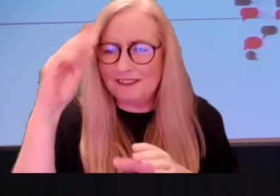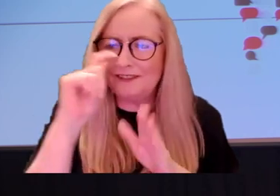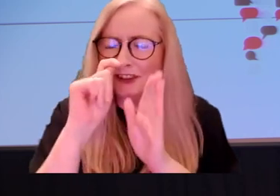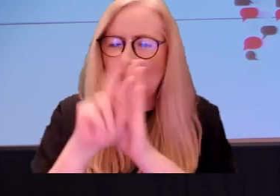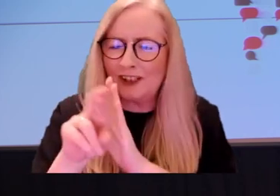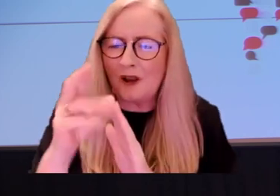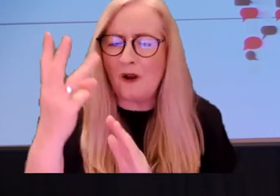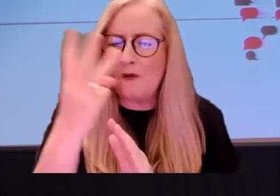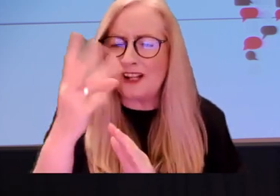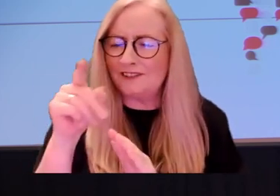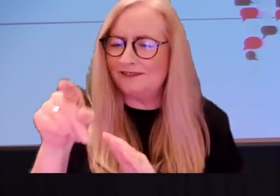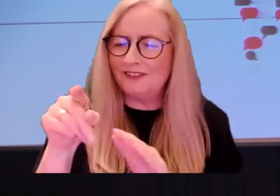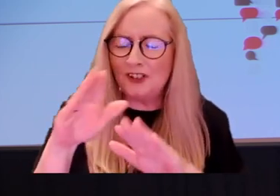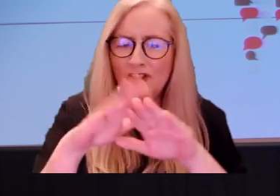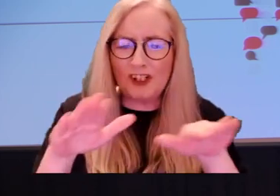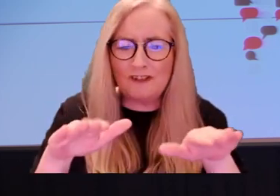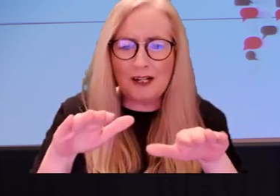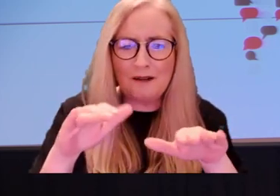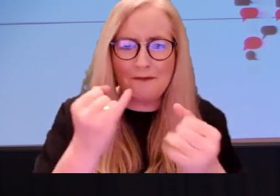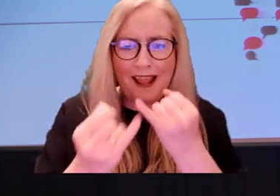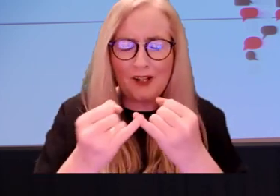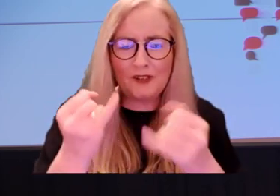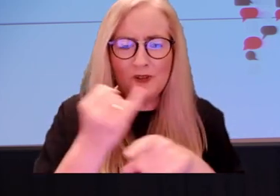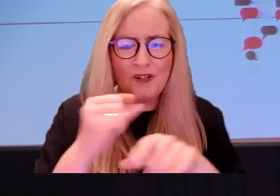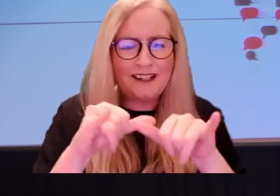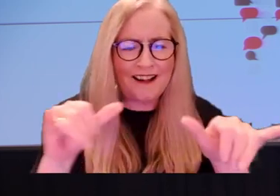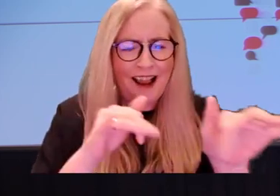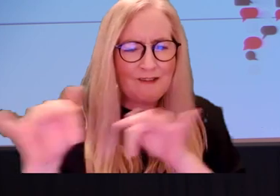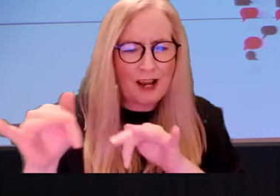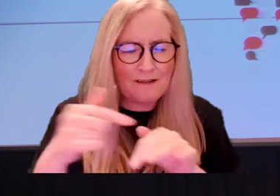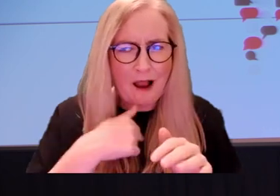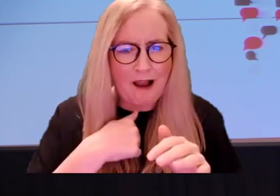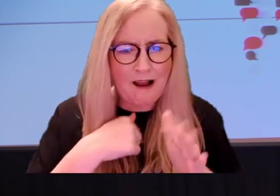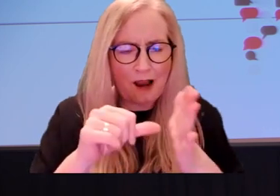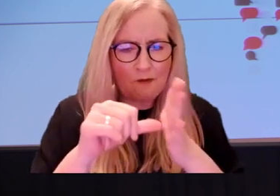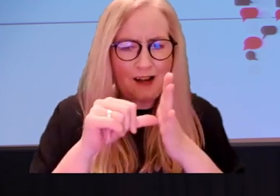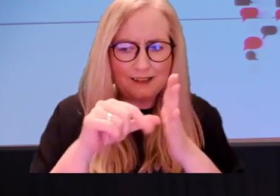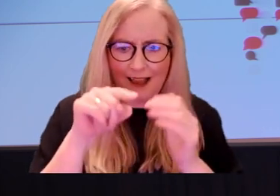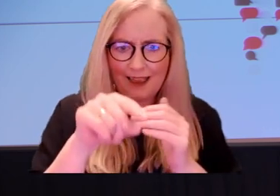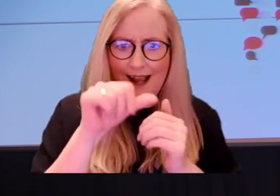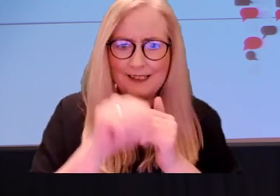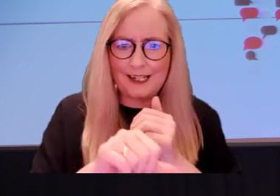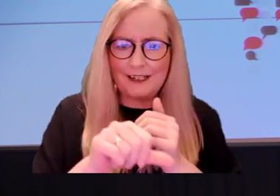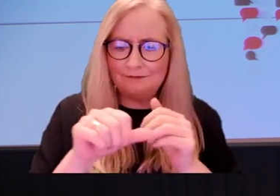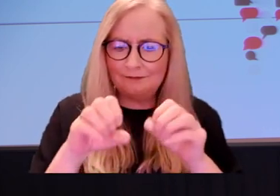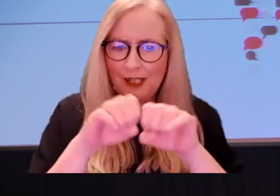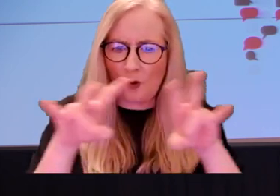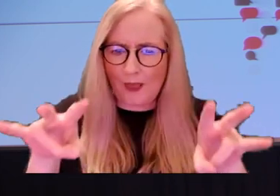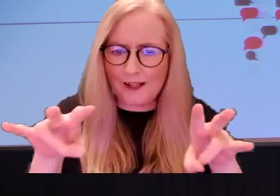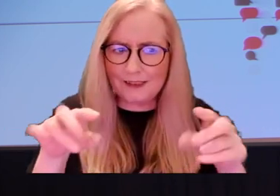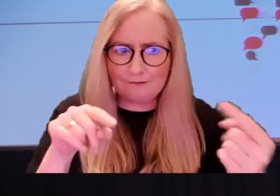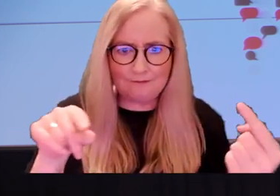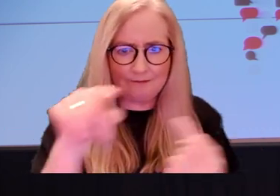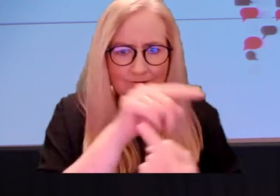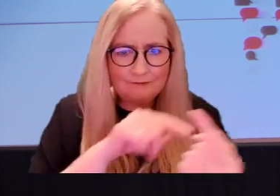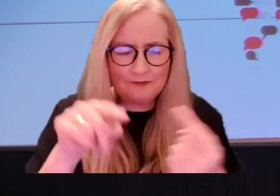and teacher and watched the kids playing in the schoolyard afterwards. I was really, really impressed that day with the equality,